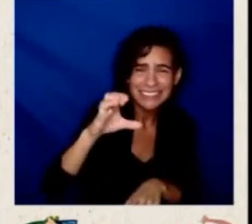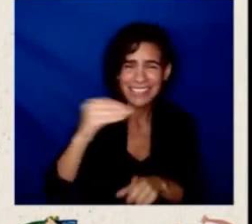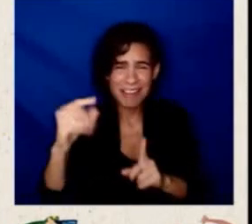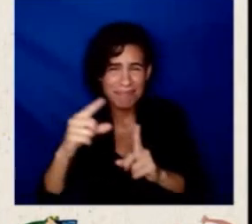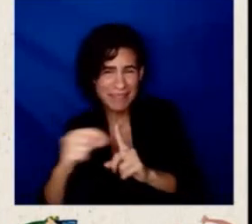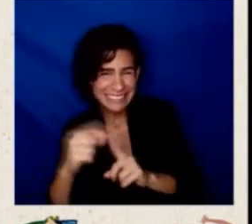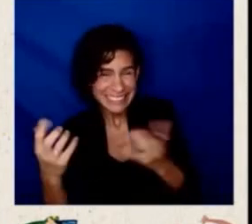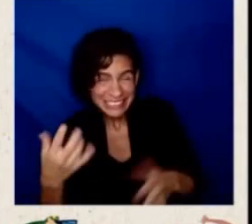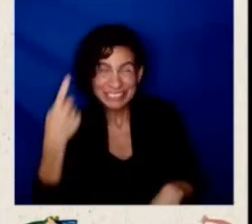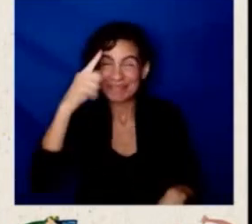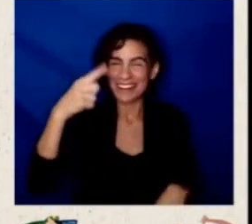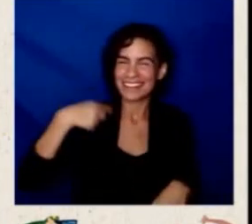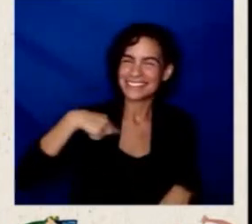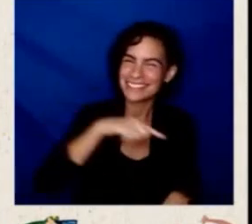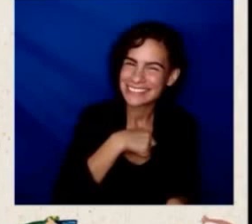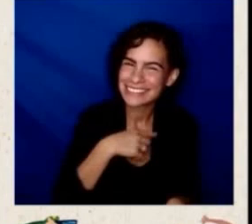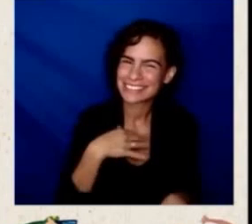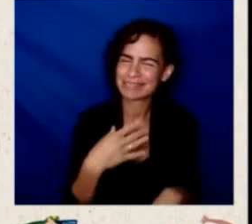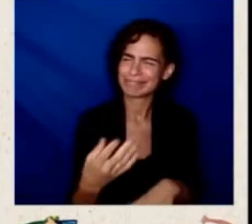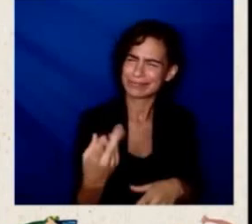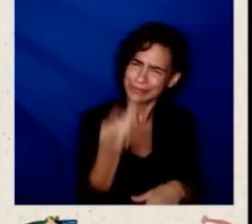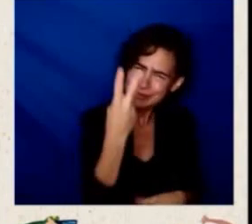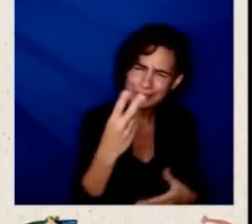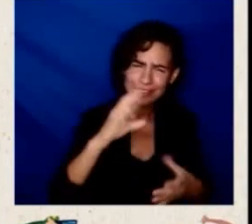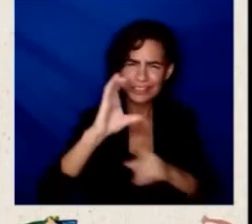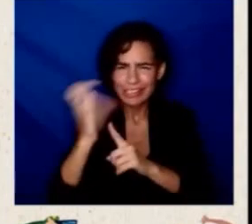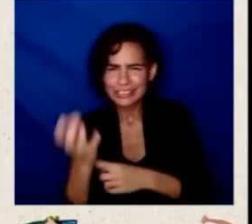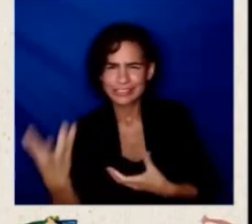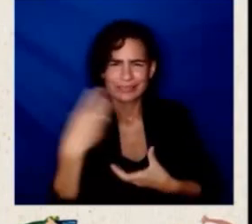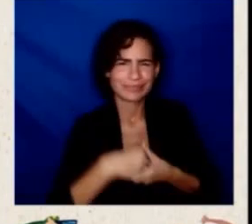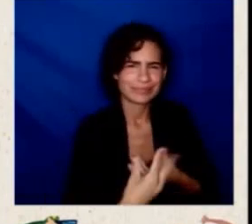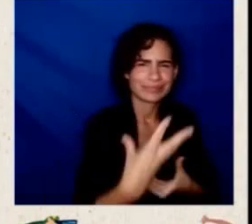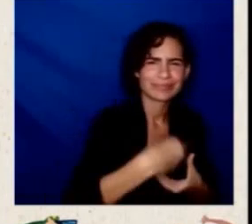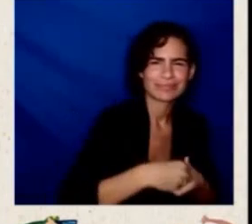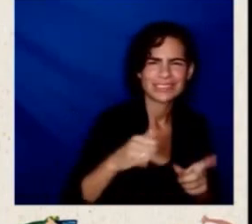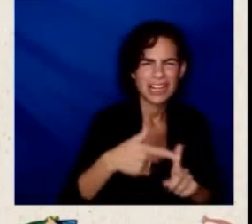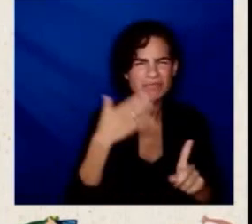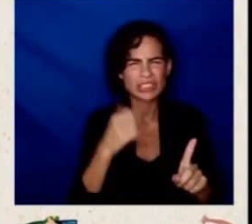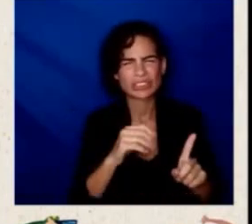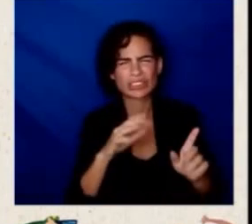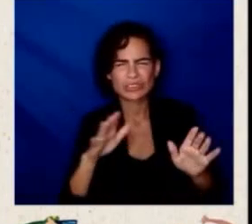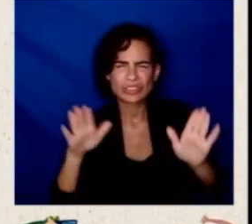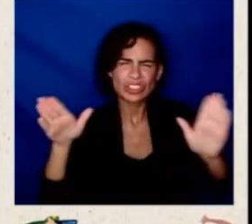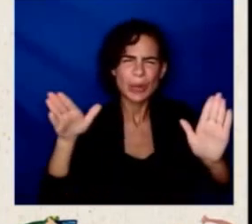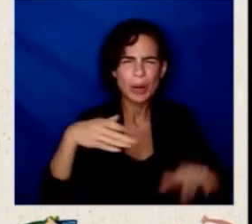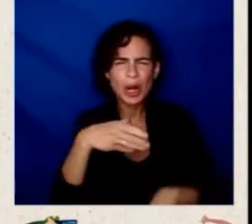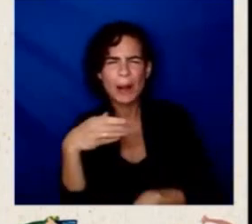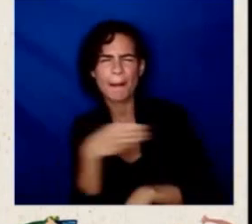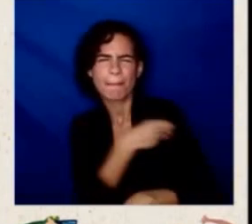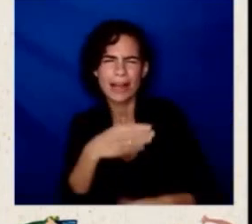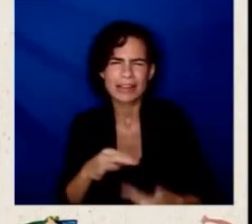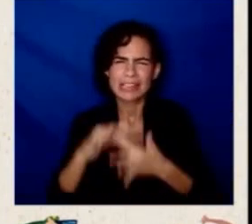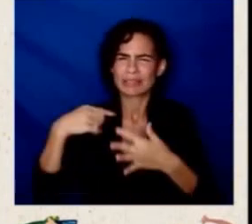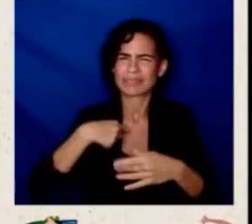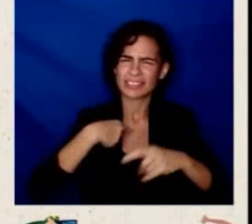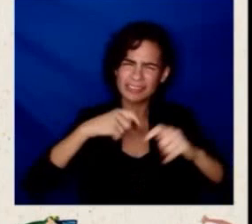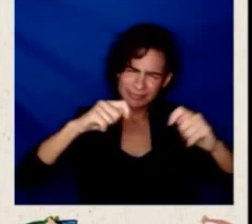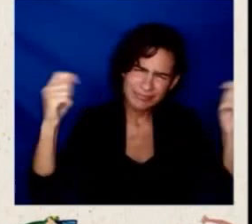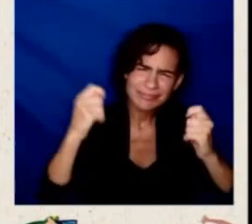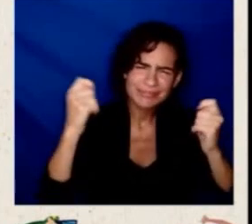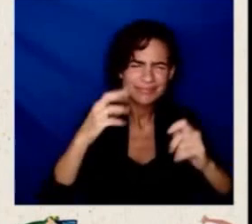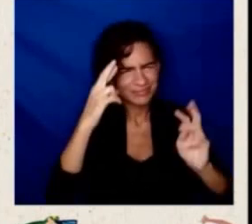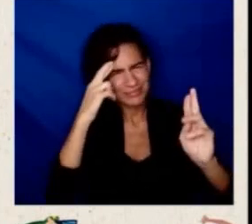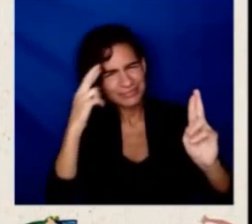role because we embrace that, and we're in a community that accepts and respects and celebrates that. As we celebrate Hispanic Heritage Month,